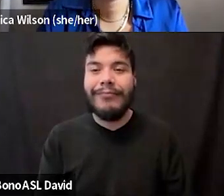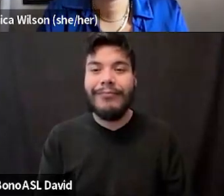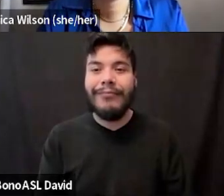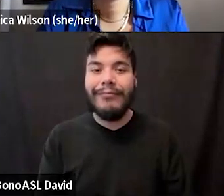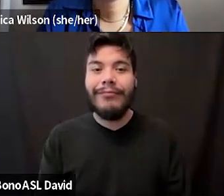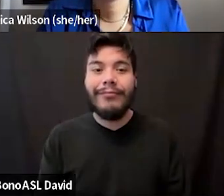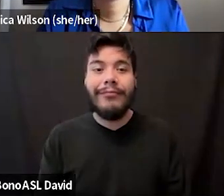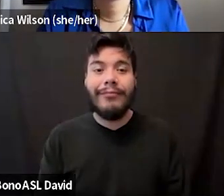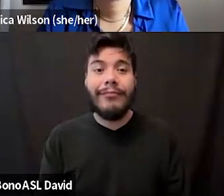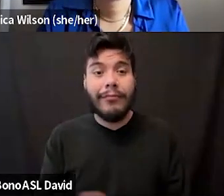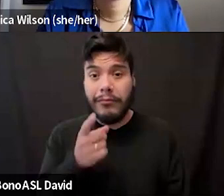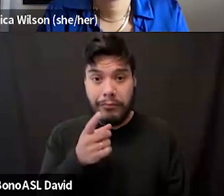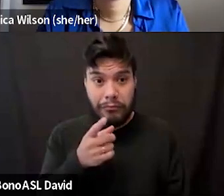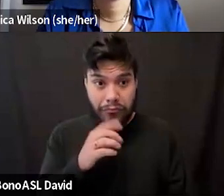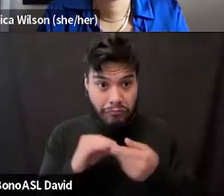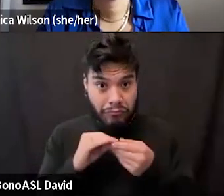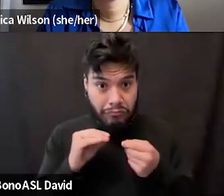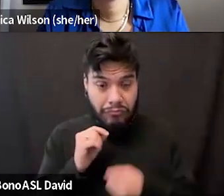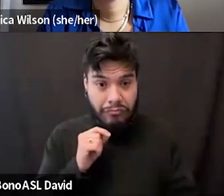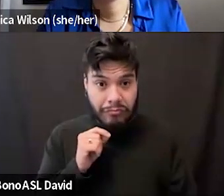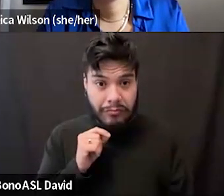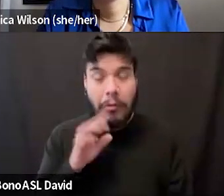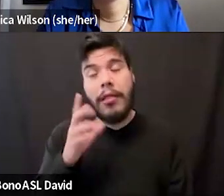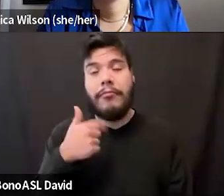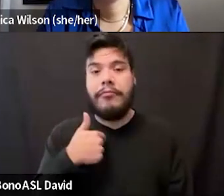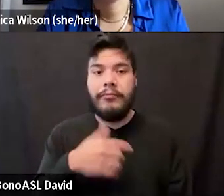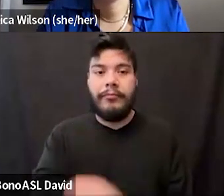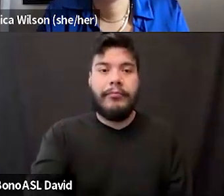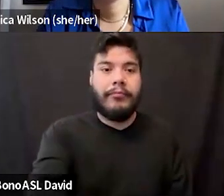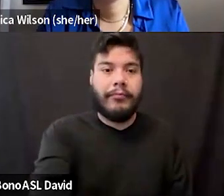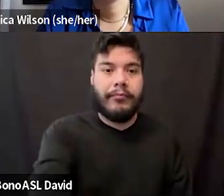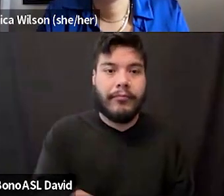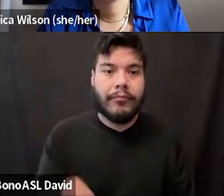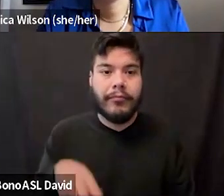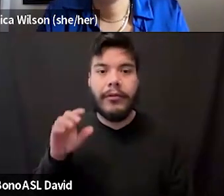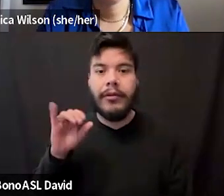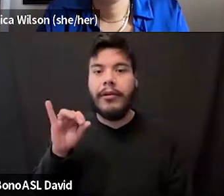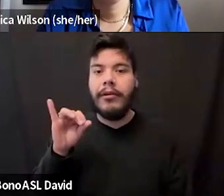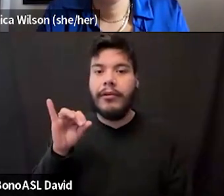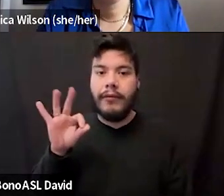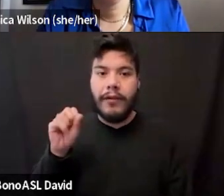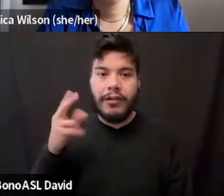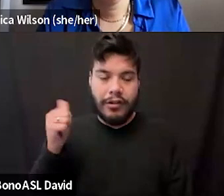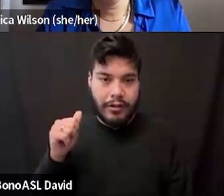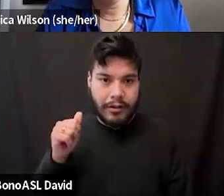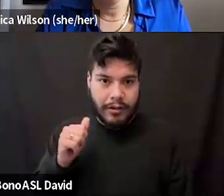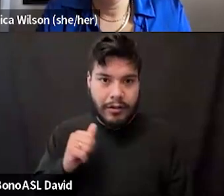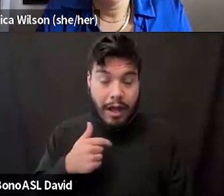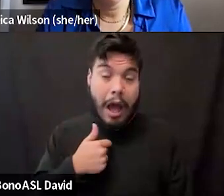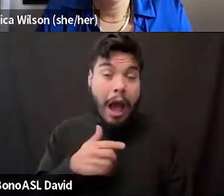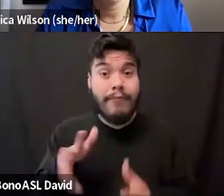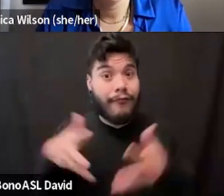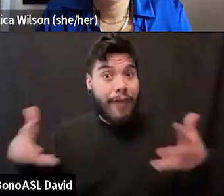Fresh, were you finna say something? I mean, one of the things I want to say is that I am super fat, and